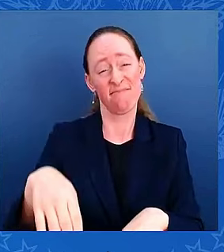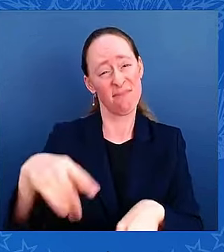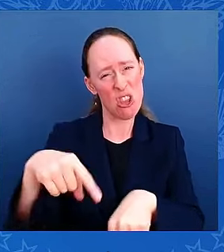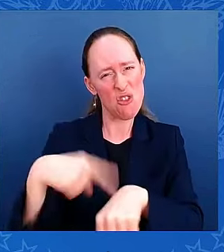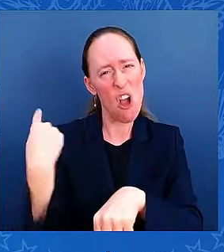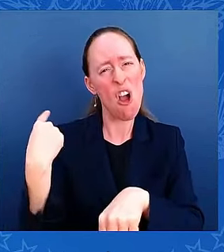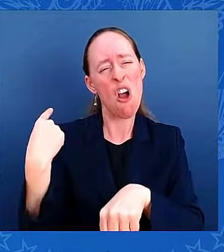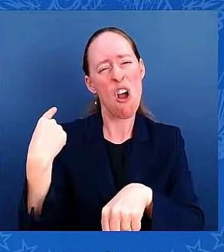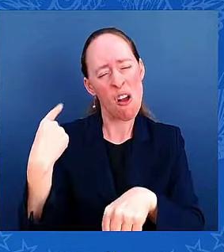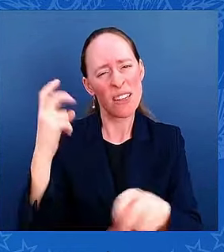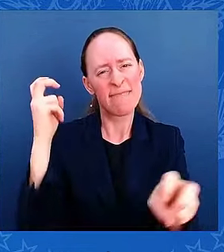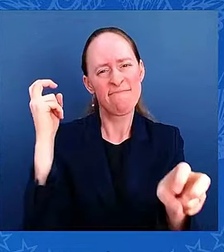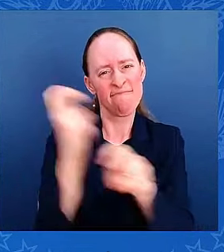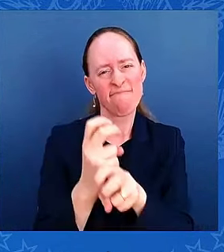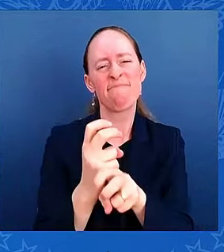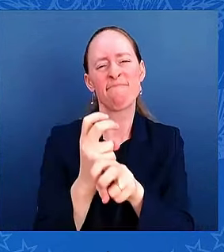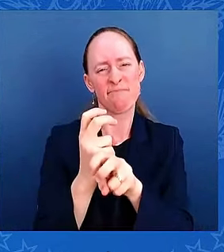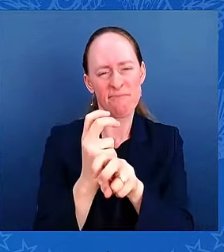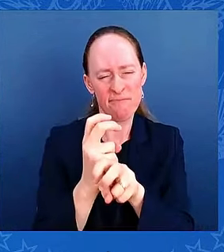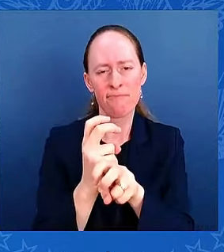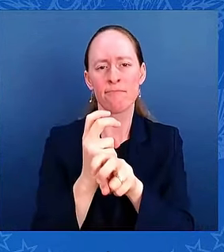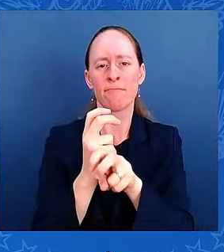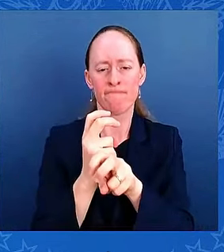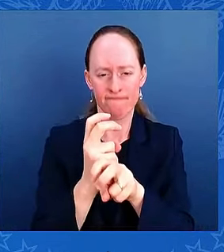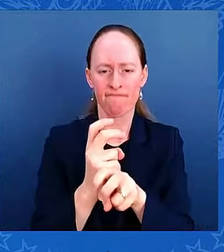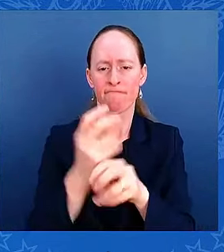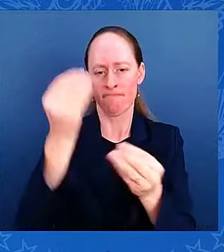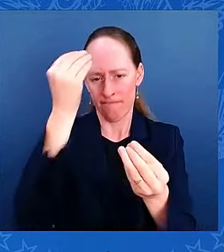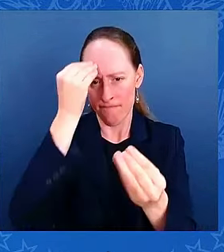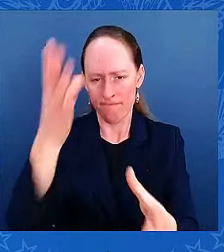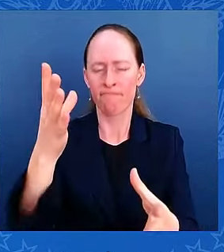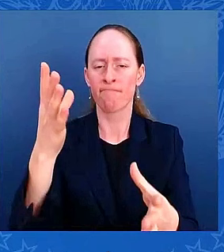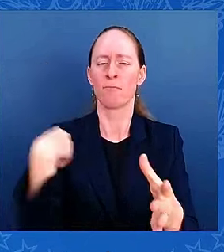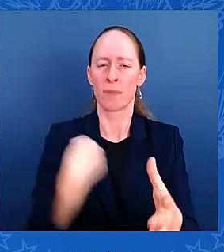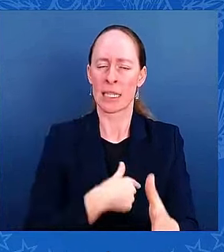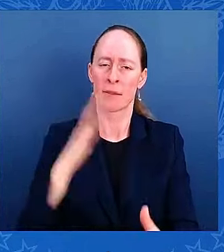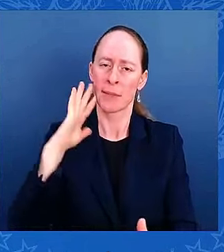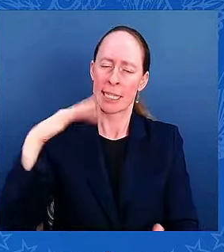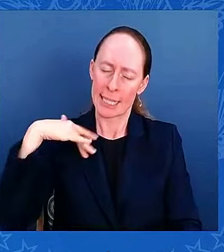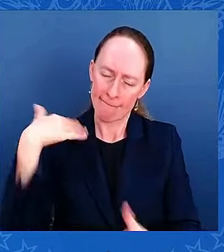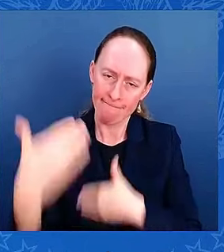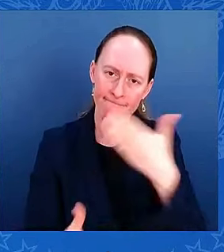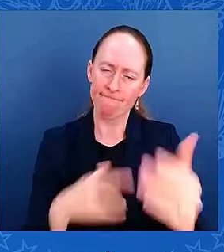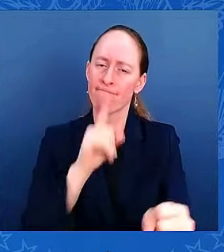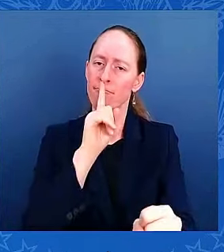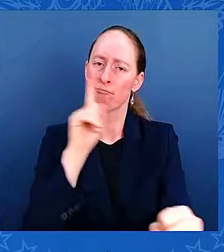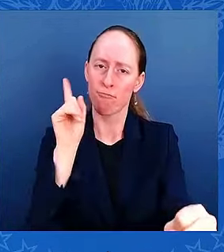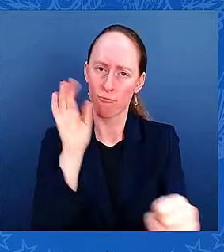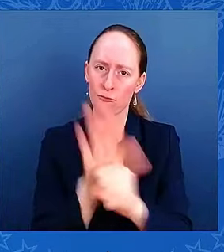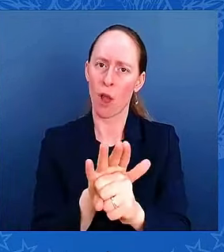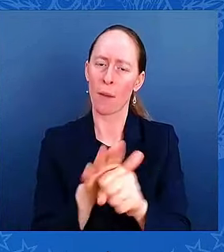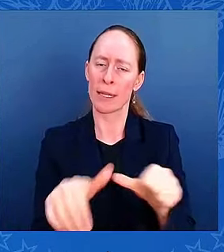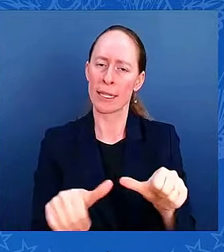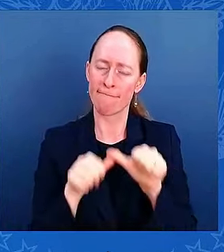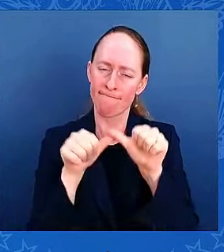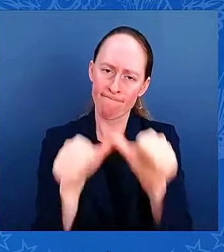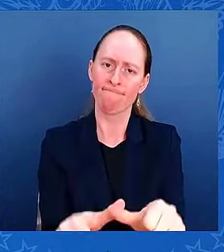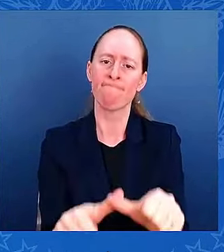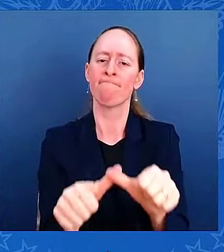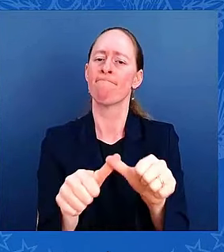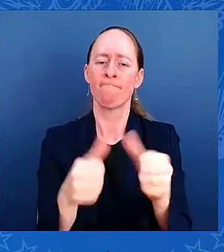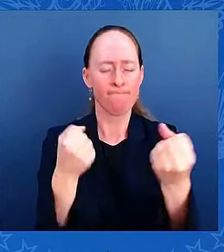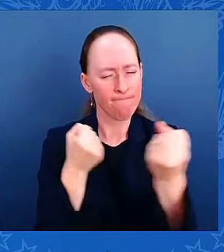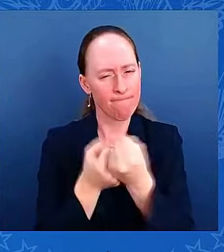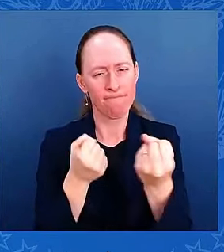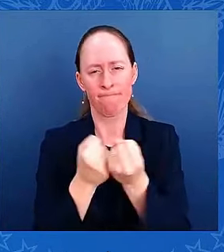you, you have to pick up the pieces still, I want you to know everything on our power to help you put pieces back together and get all